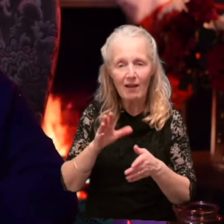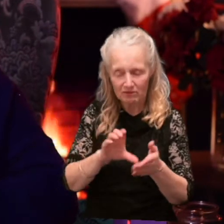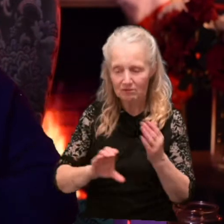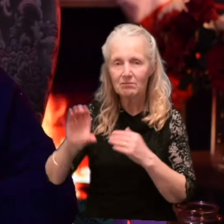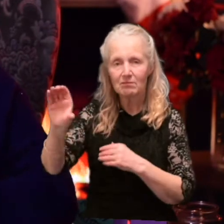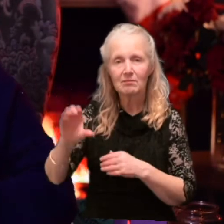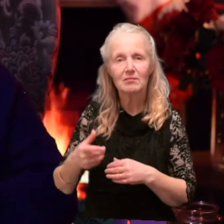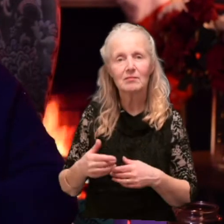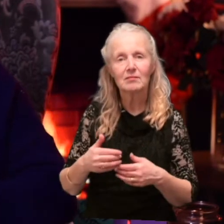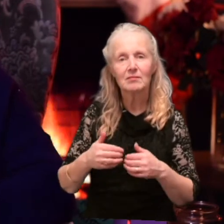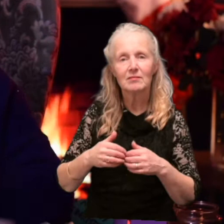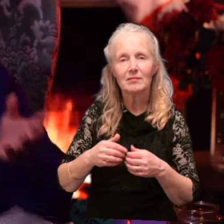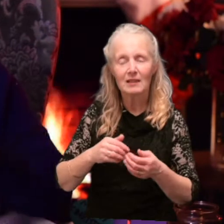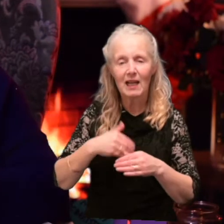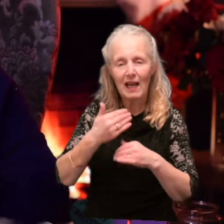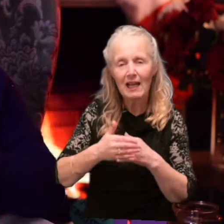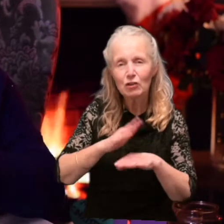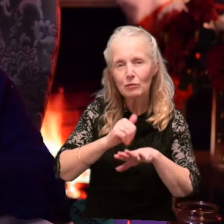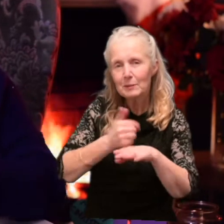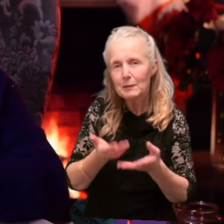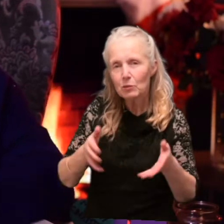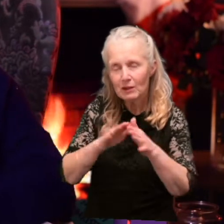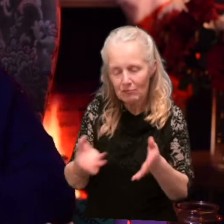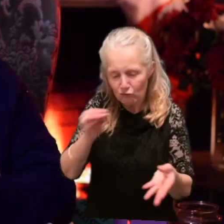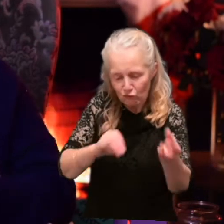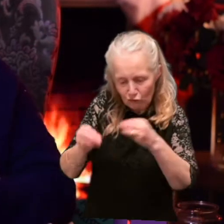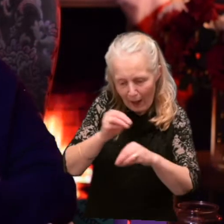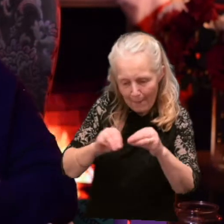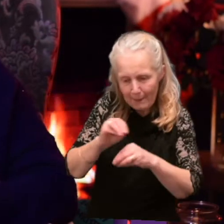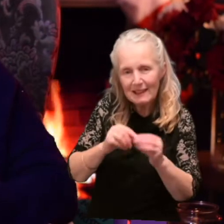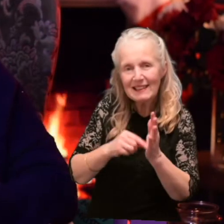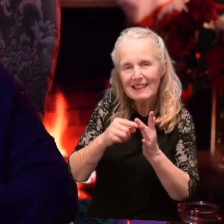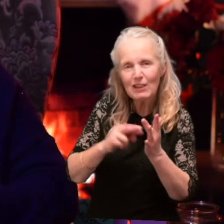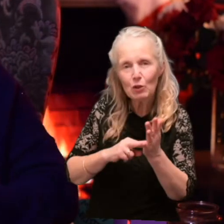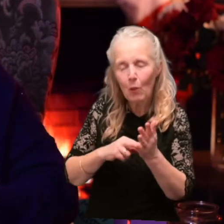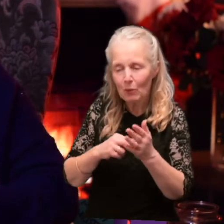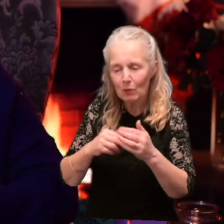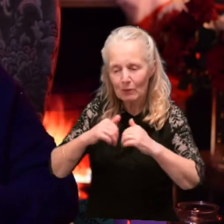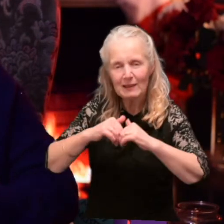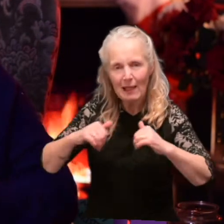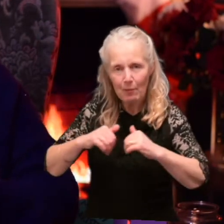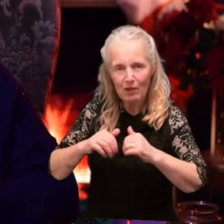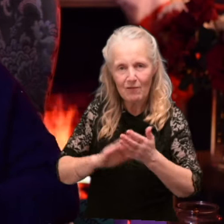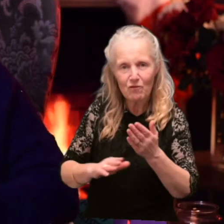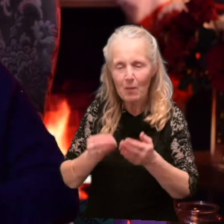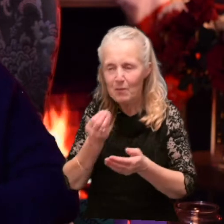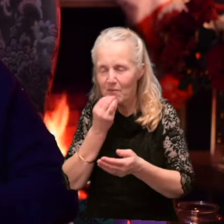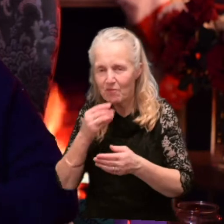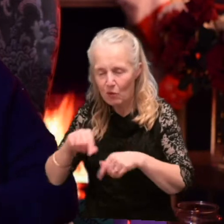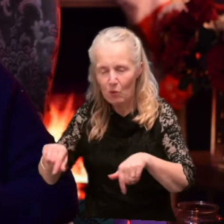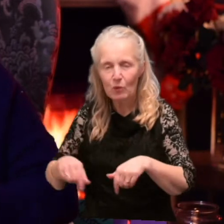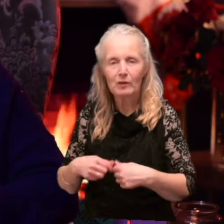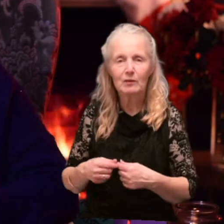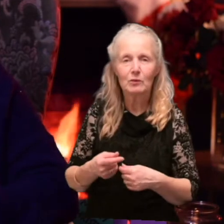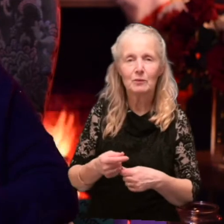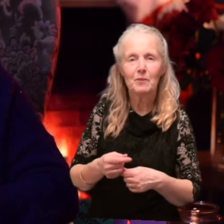separated the last bit of Christmas pudding, of course, and I wrapped it in a bit of tin foil so it didn't taste the sprouts. I just waited then a little